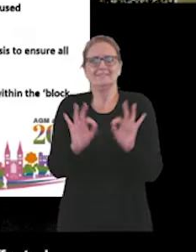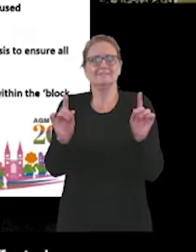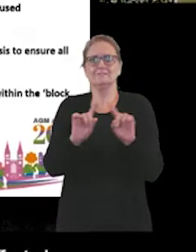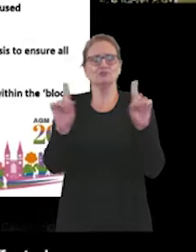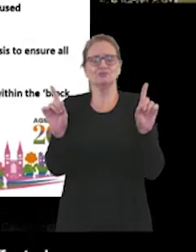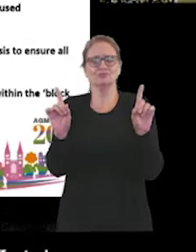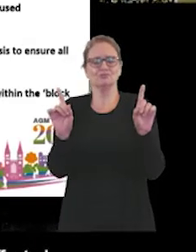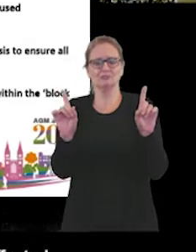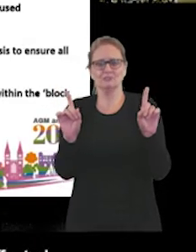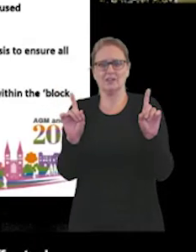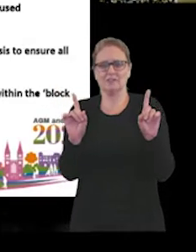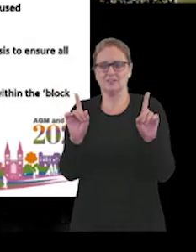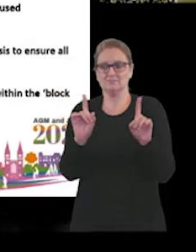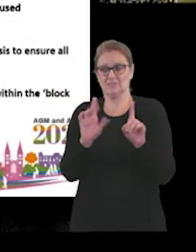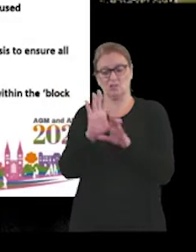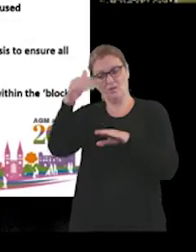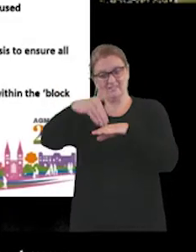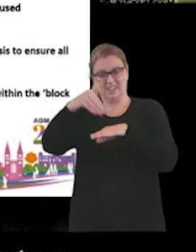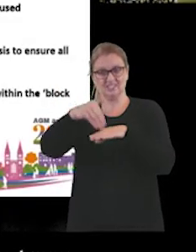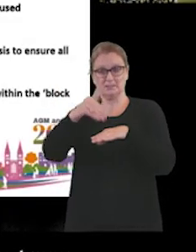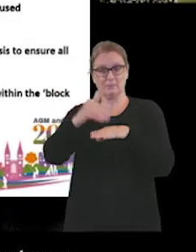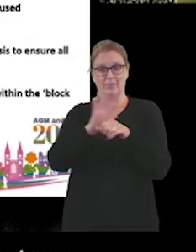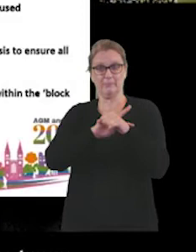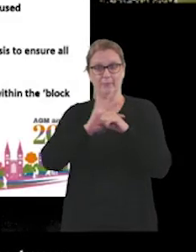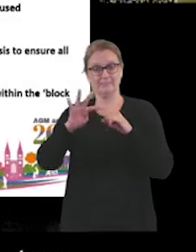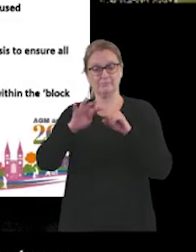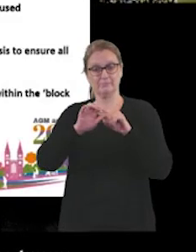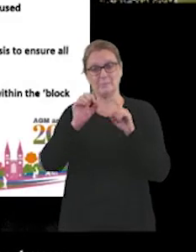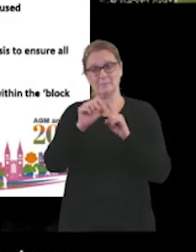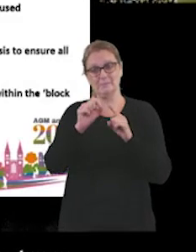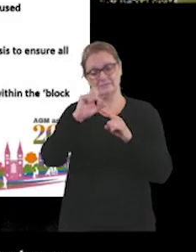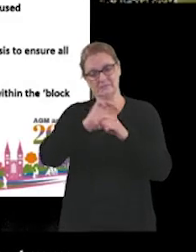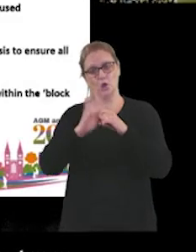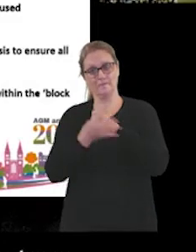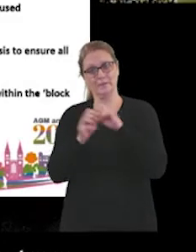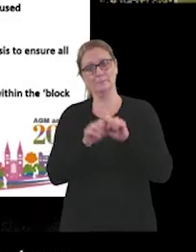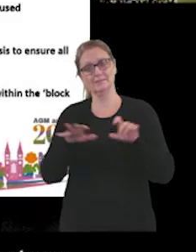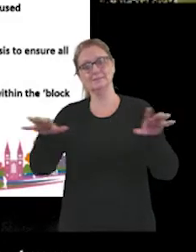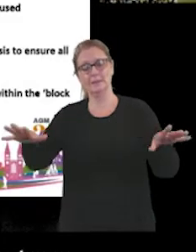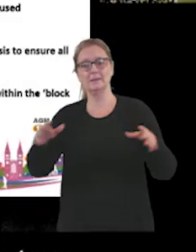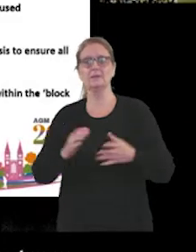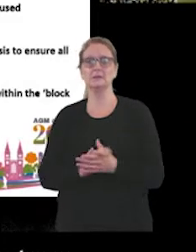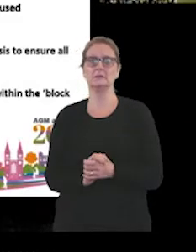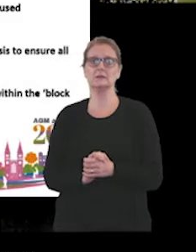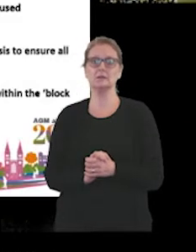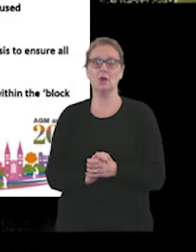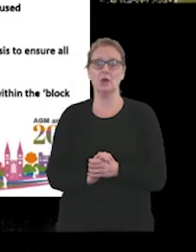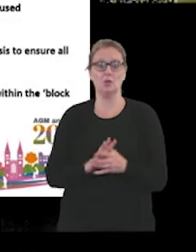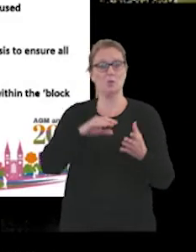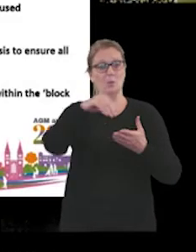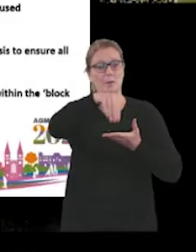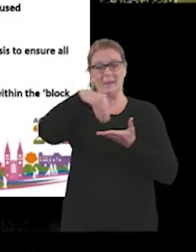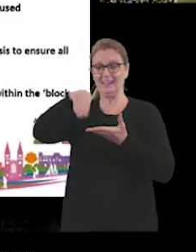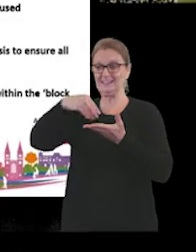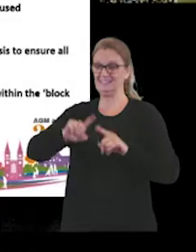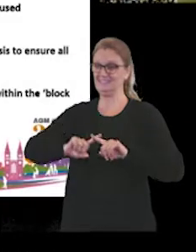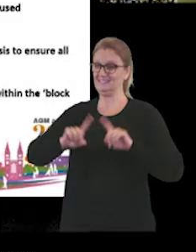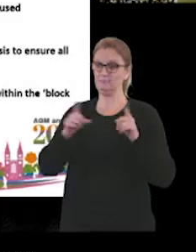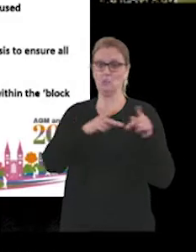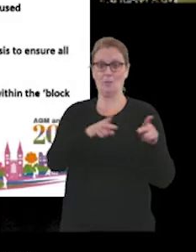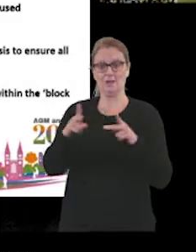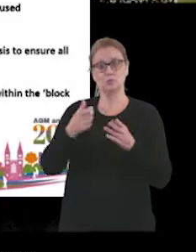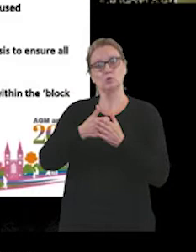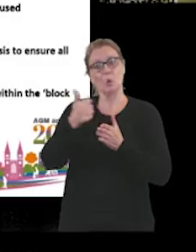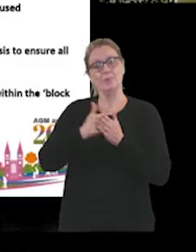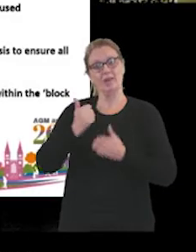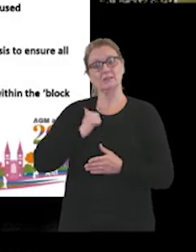affected by the pandemic. And we were paid in very different ways to that which we would normally expect. And for the first half of the